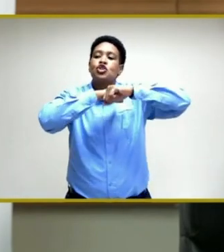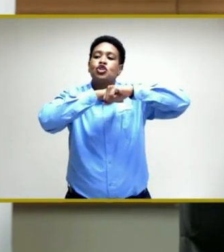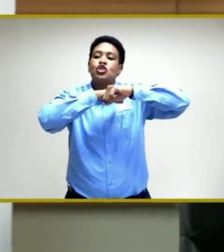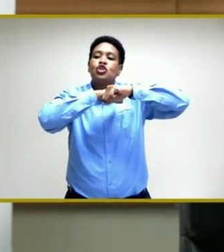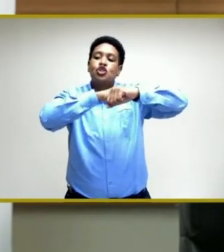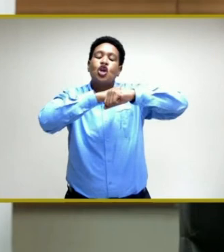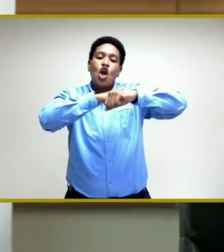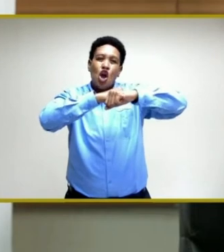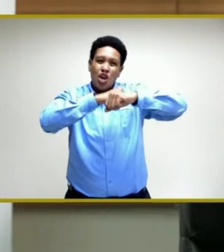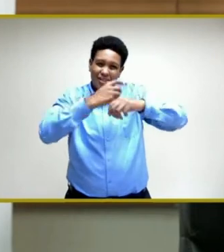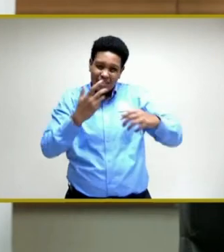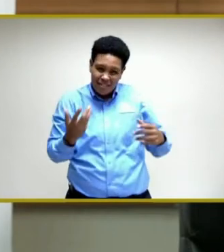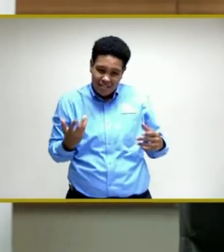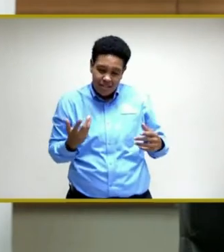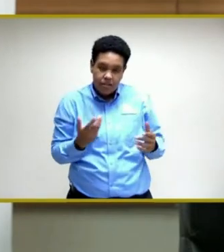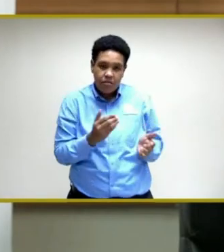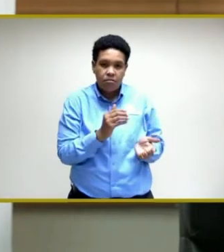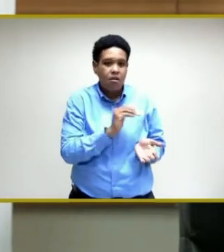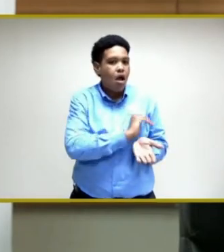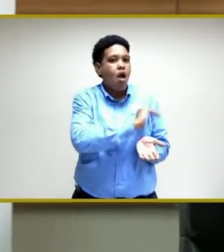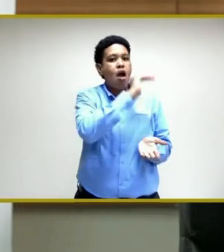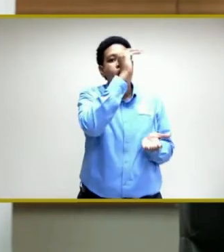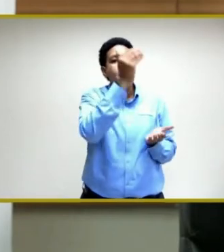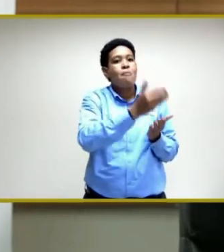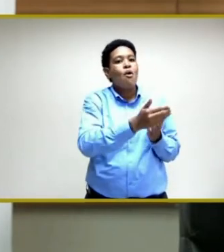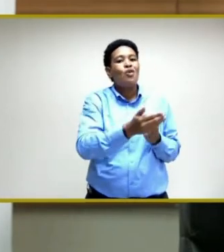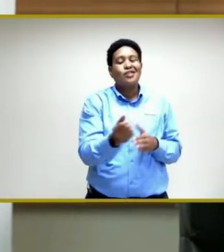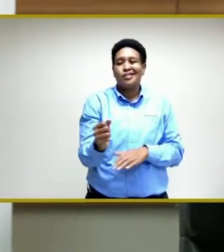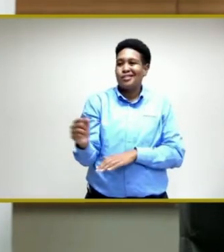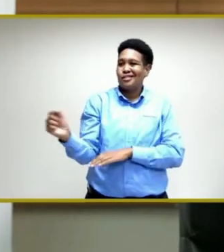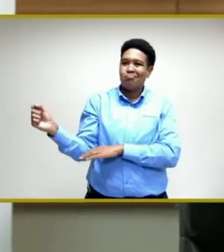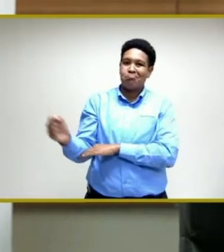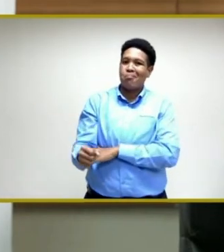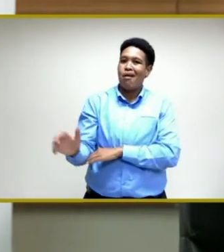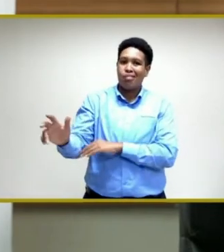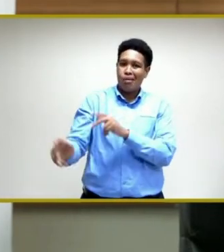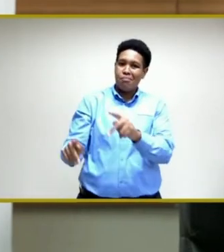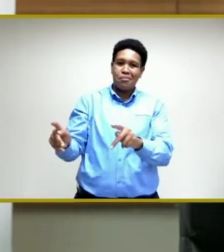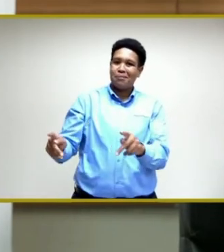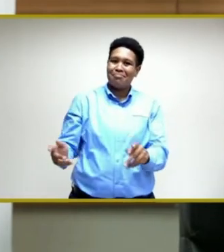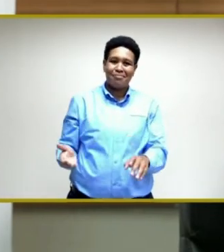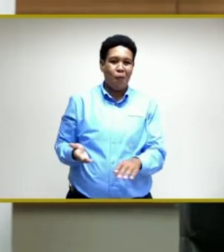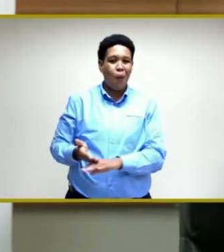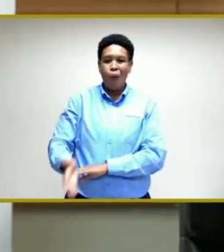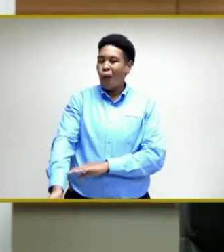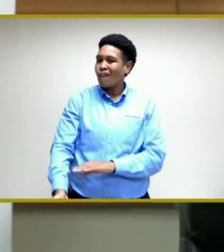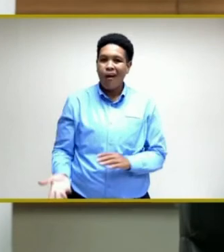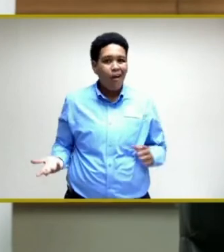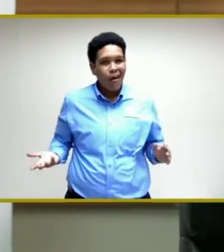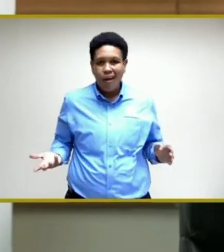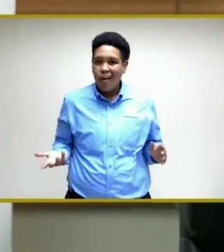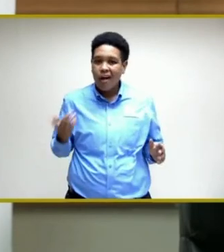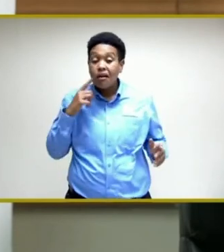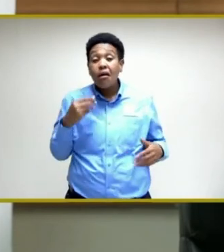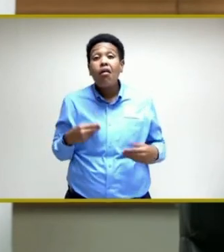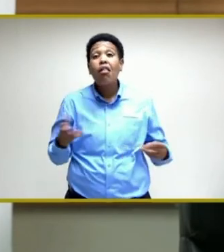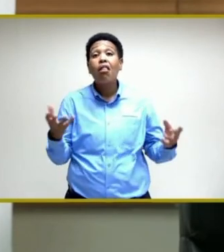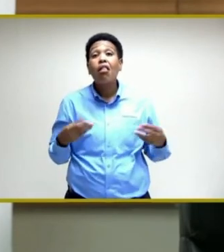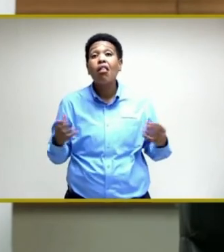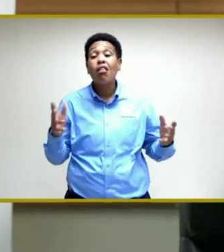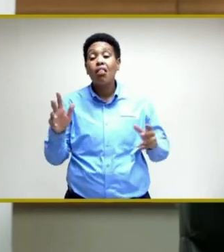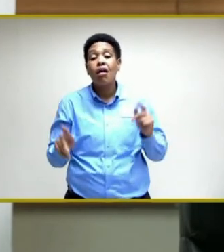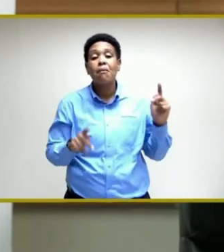amounts that are well beyond their populations, and they administer to their population